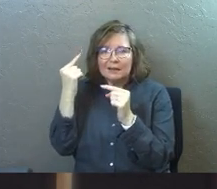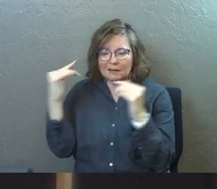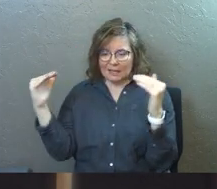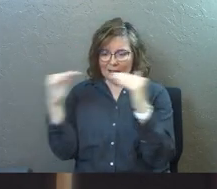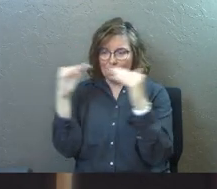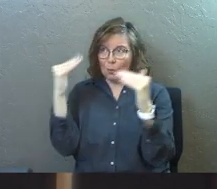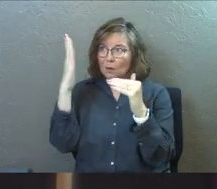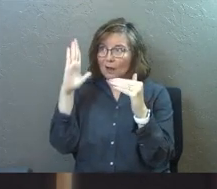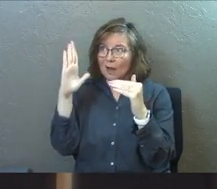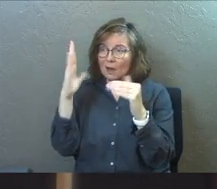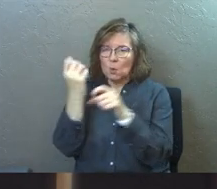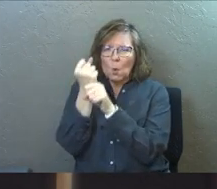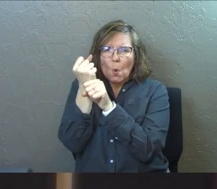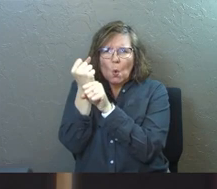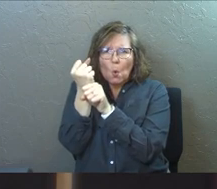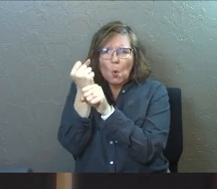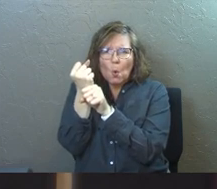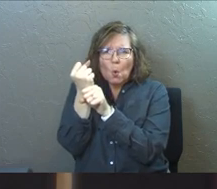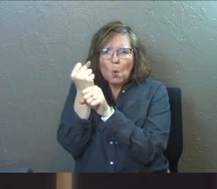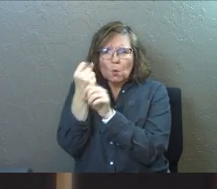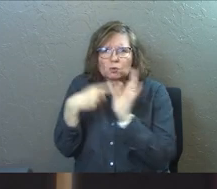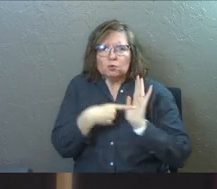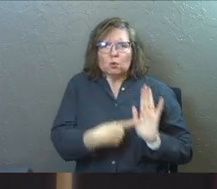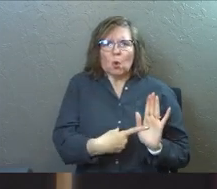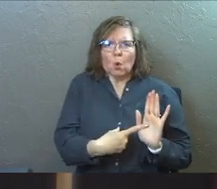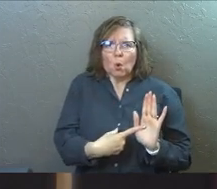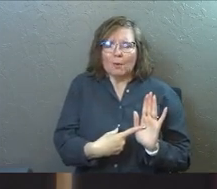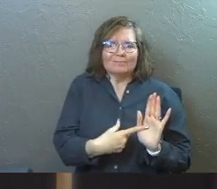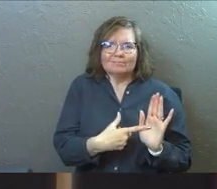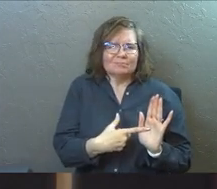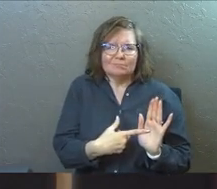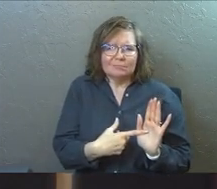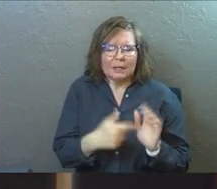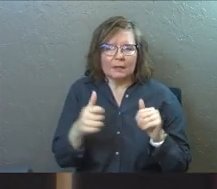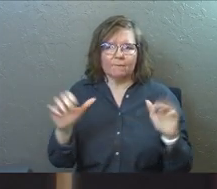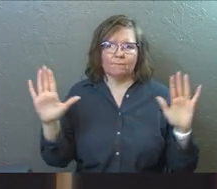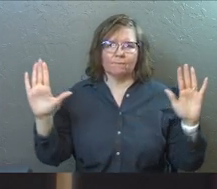God as something to cling to. Look at Jesus giving up his status.